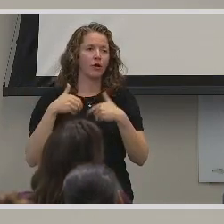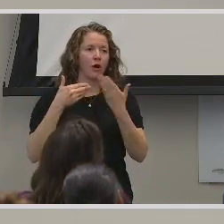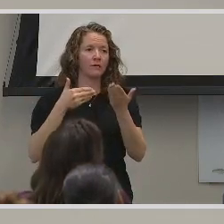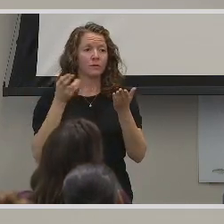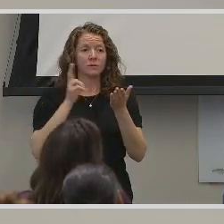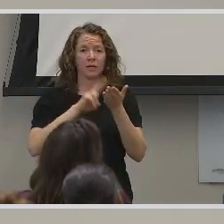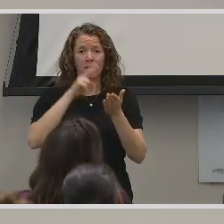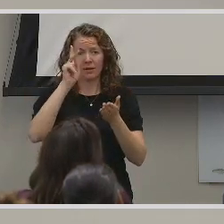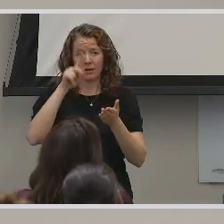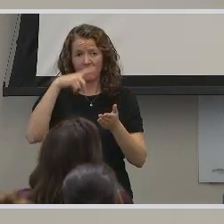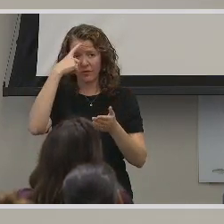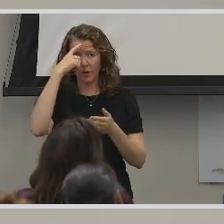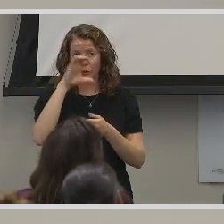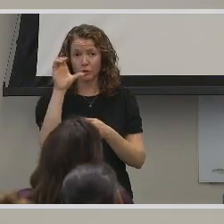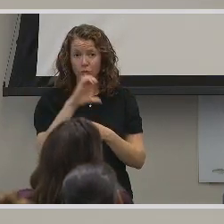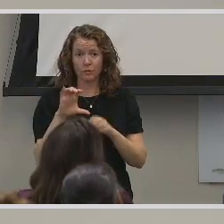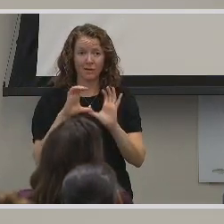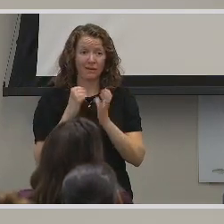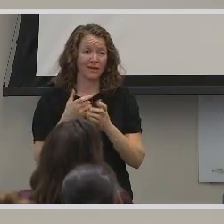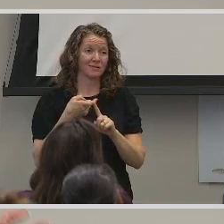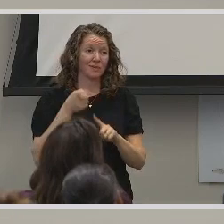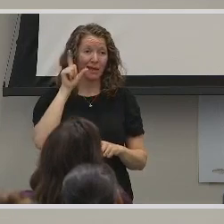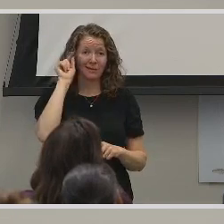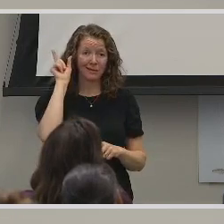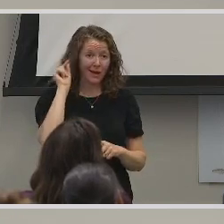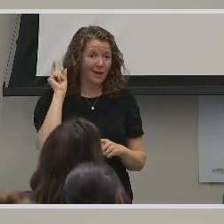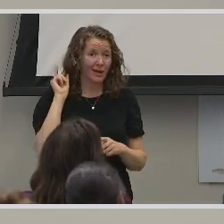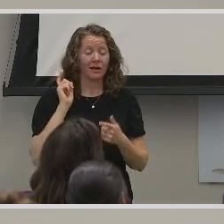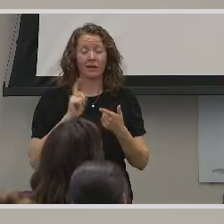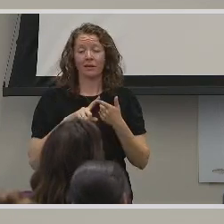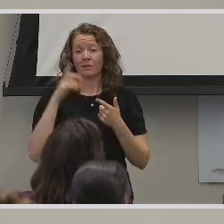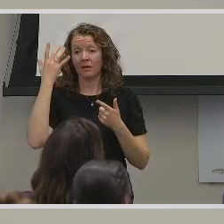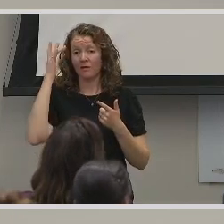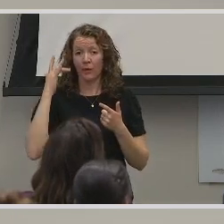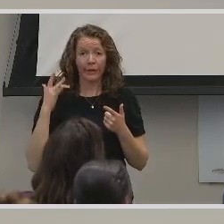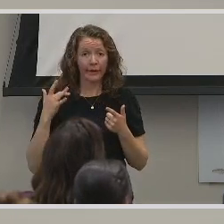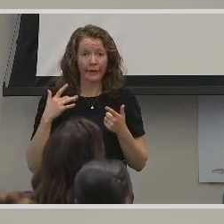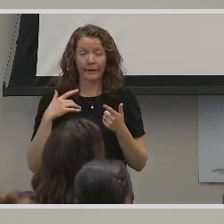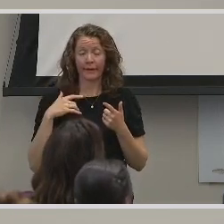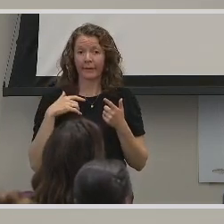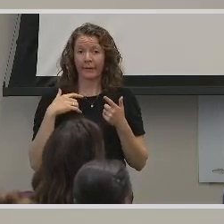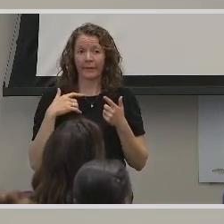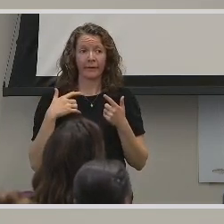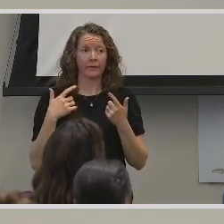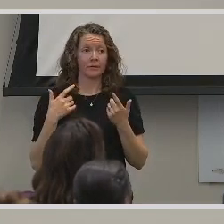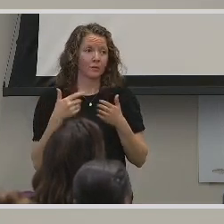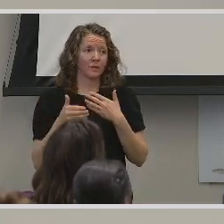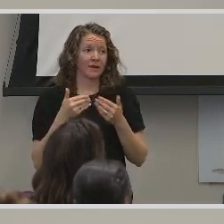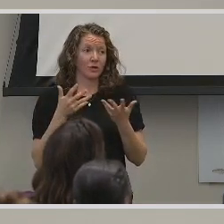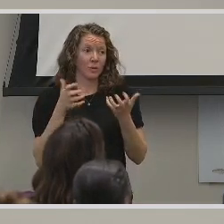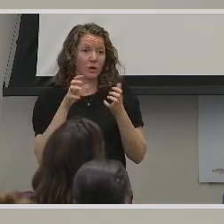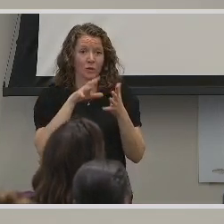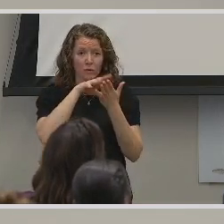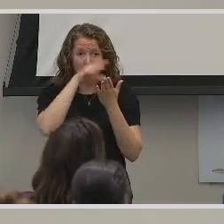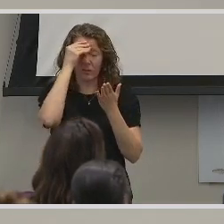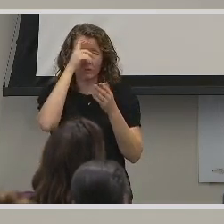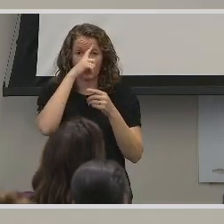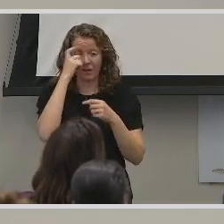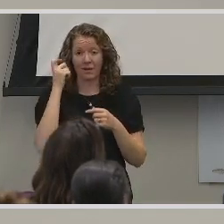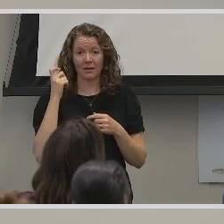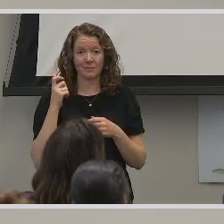a Zoom class at Gallaudet University or California. wherever you may want to learn. Because since